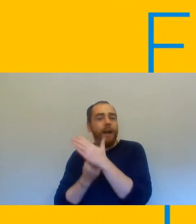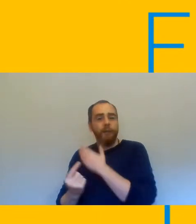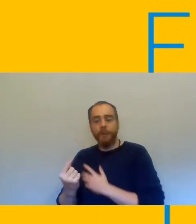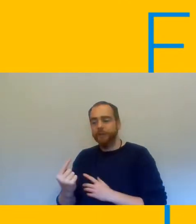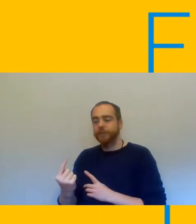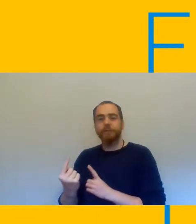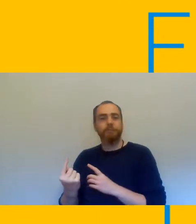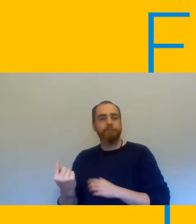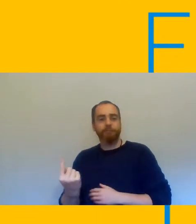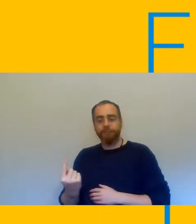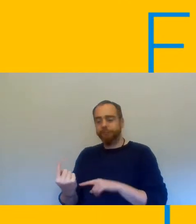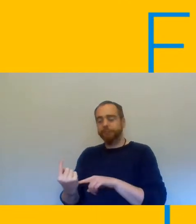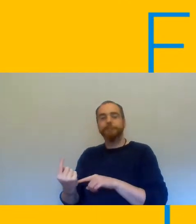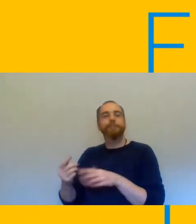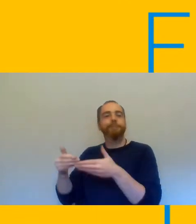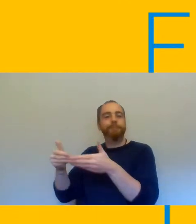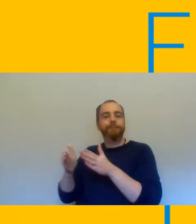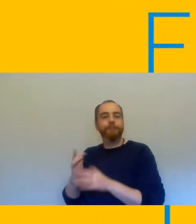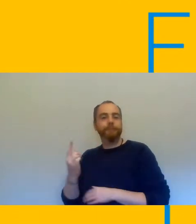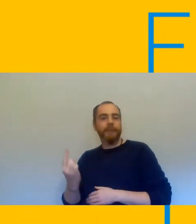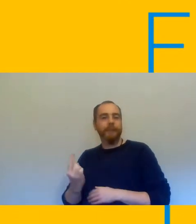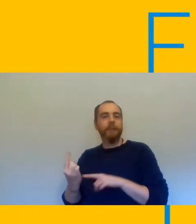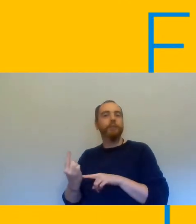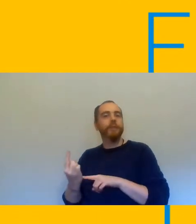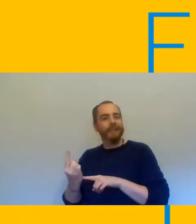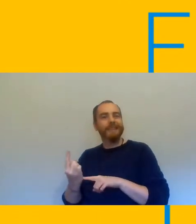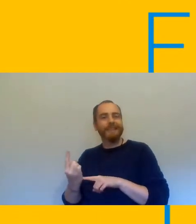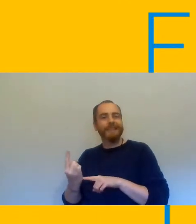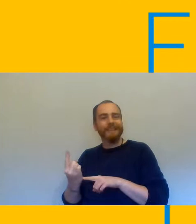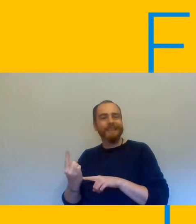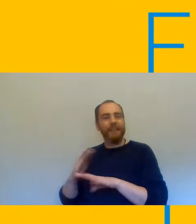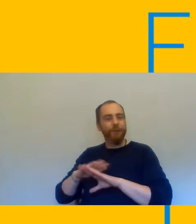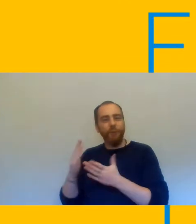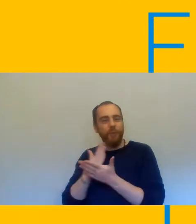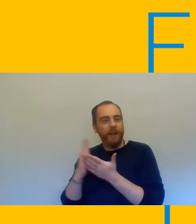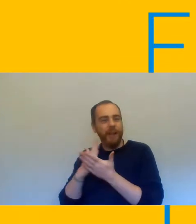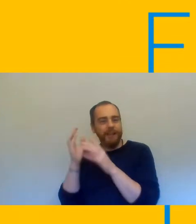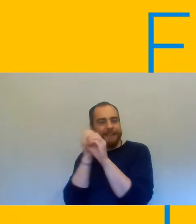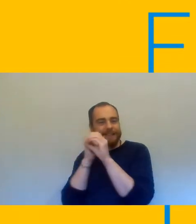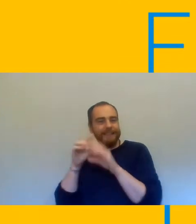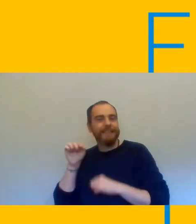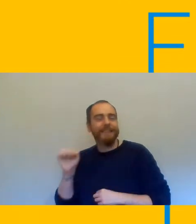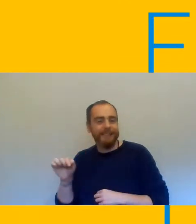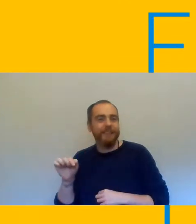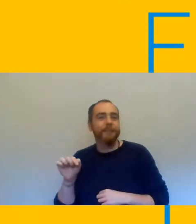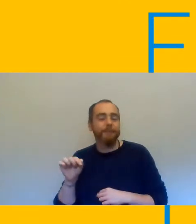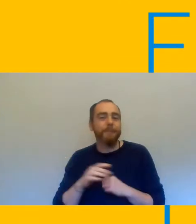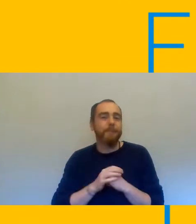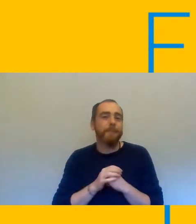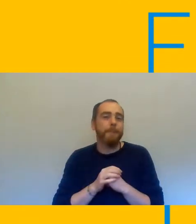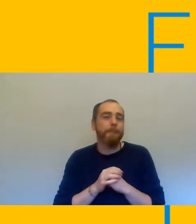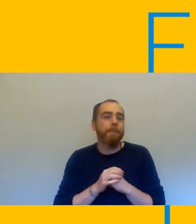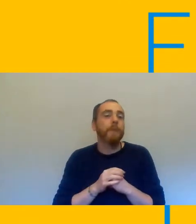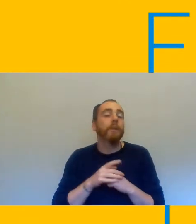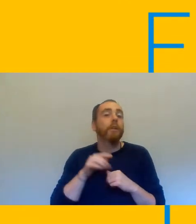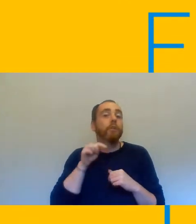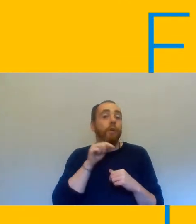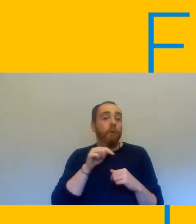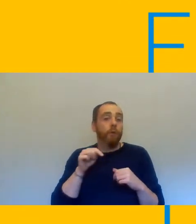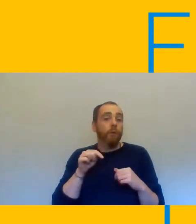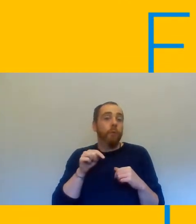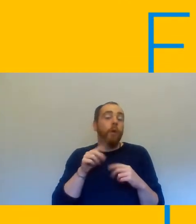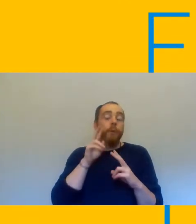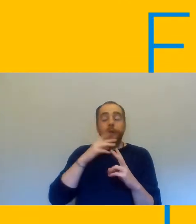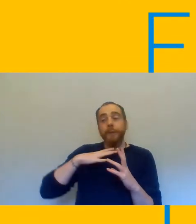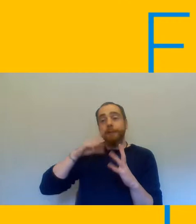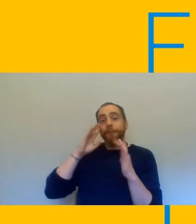so all of these are risks which an employer does have to take into account when they're conducting their risk assessments because it's going to have a significant impact